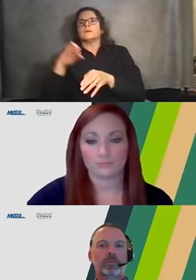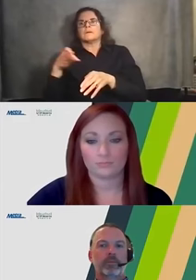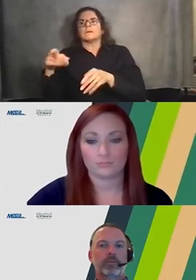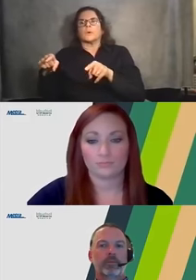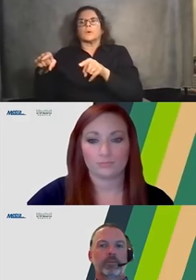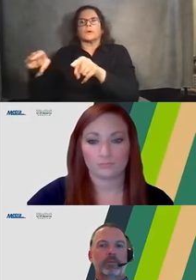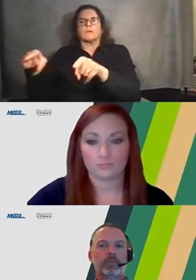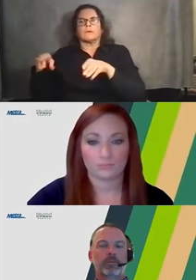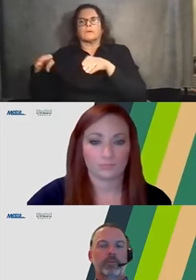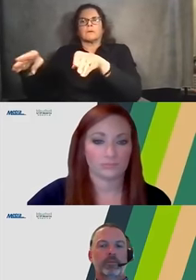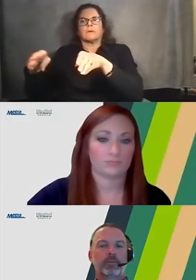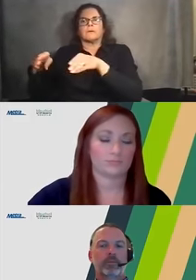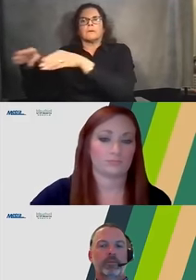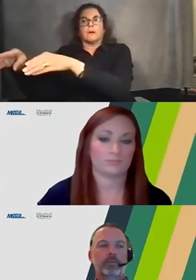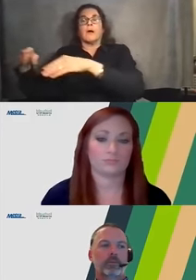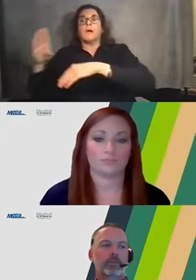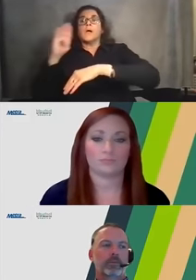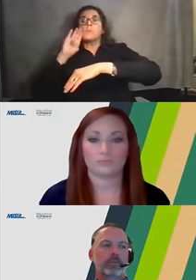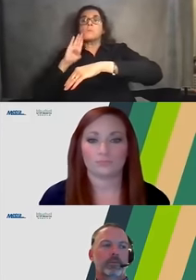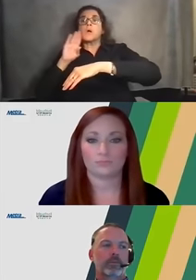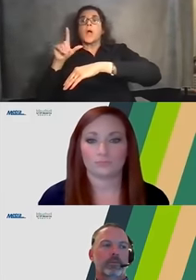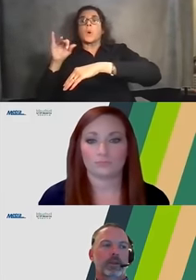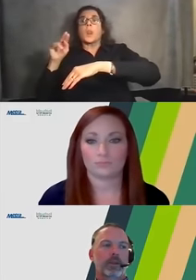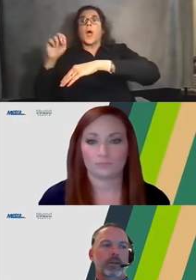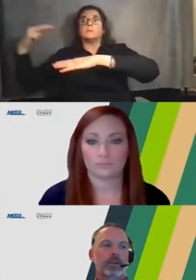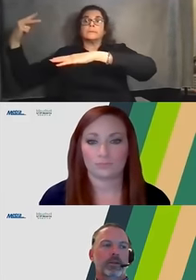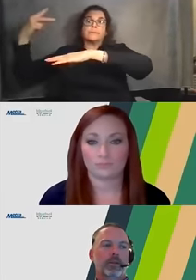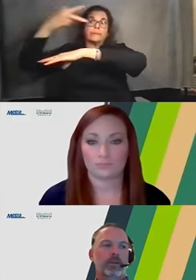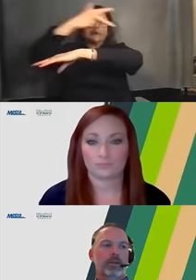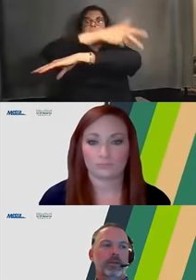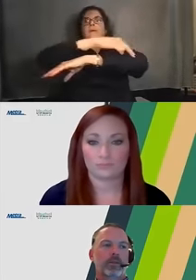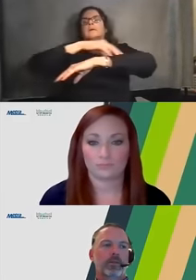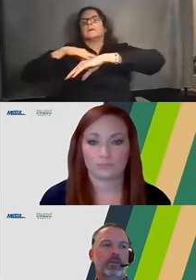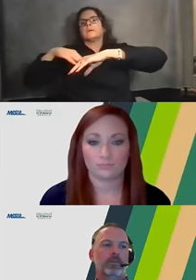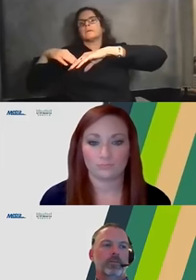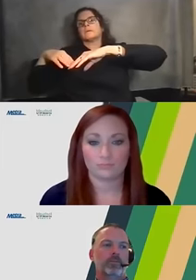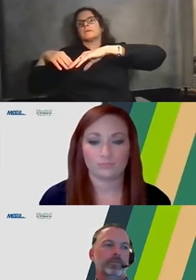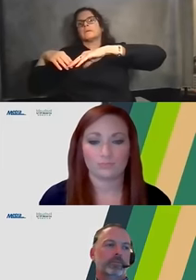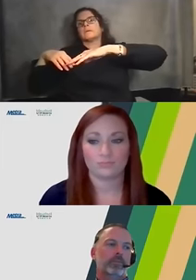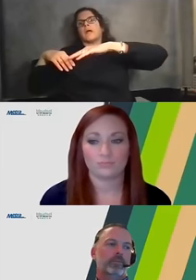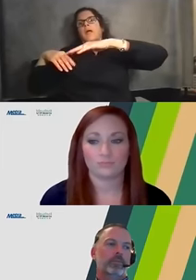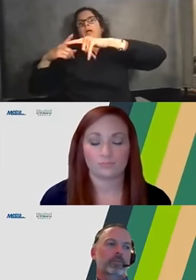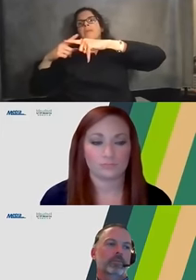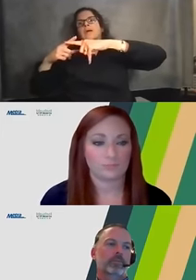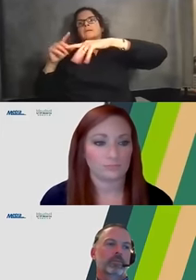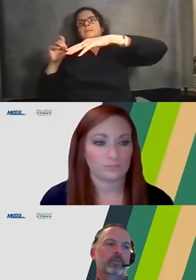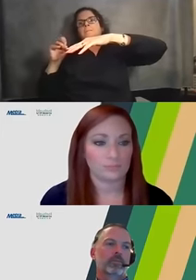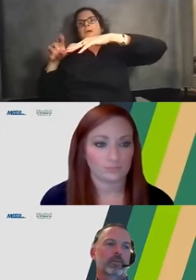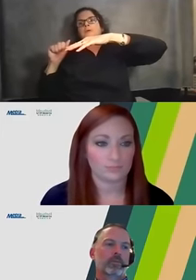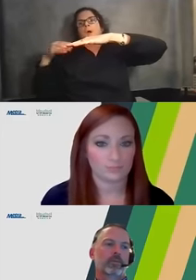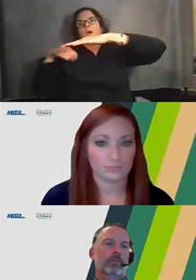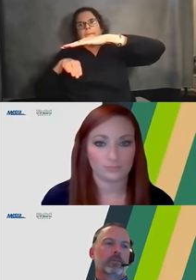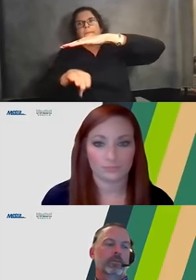then over the metro tracks, and then the roadways going under the metro tracks and there's really only so much space to work with working.